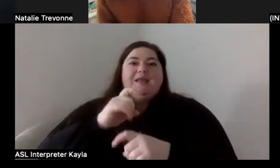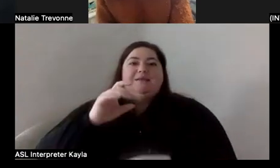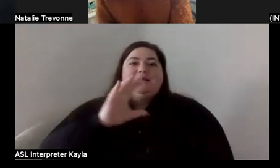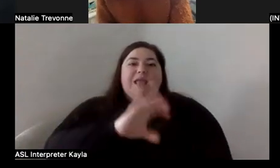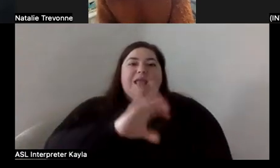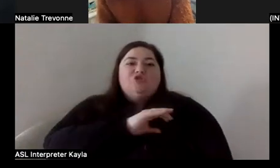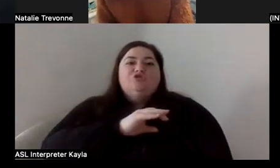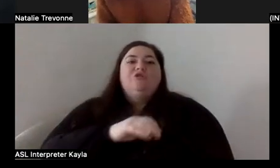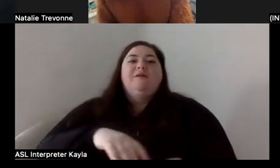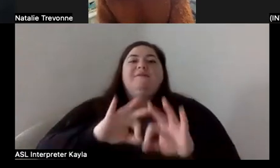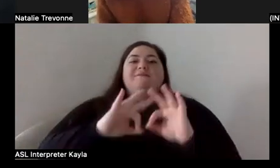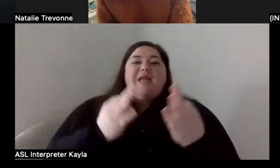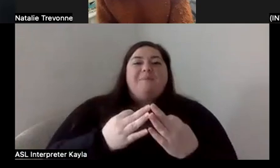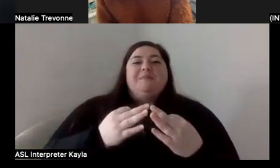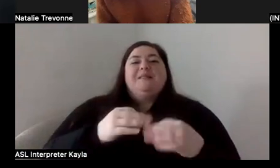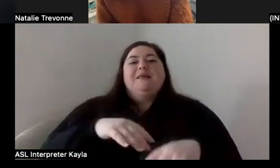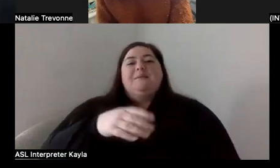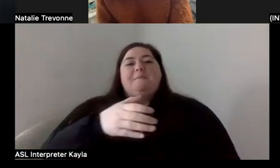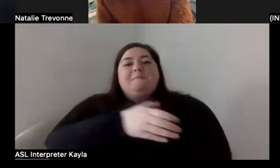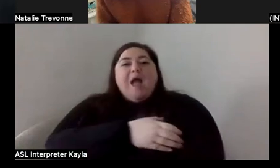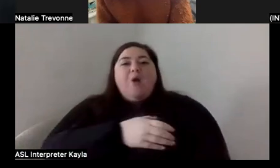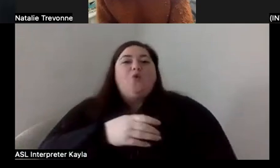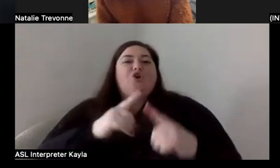and dynamics and power.